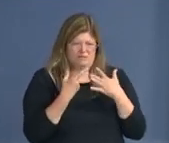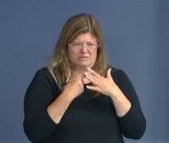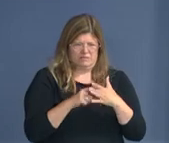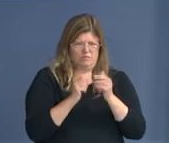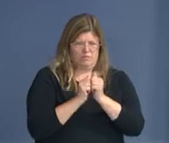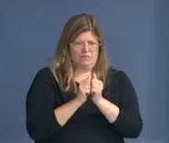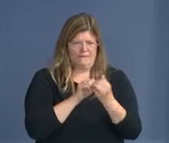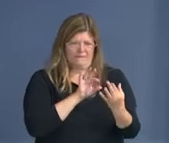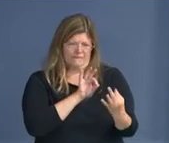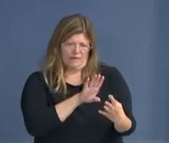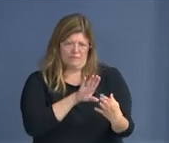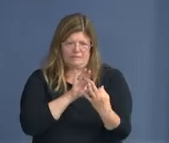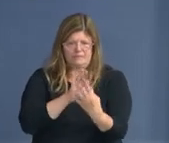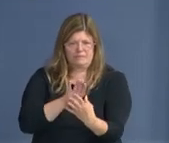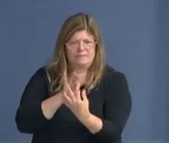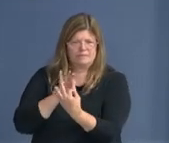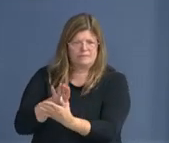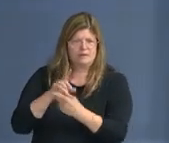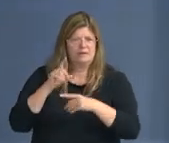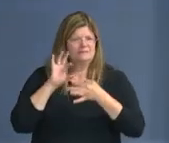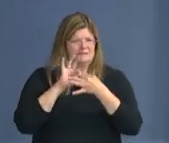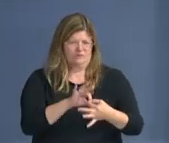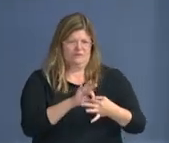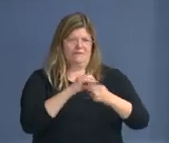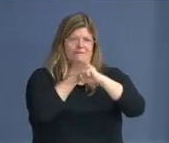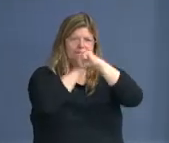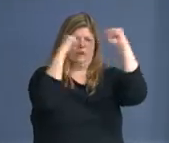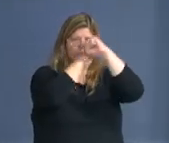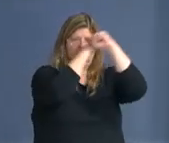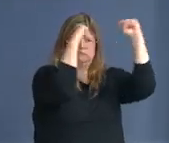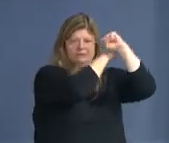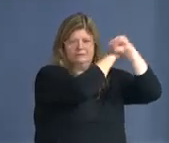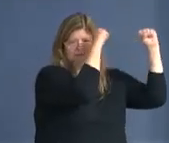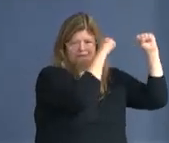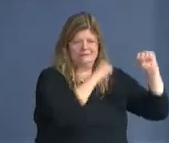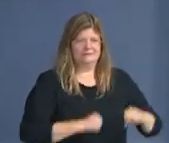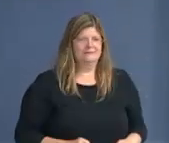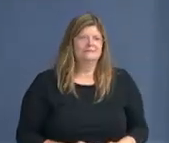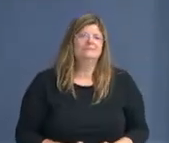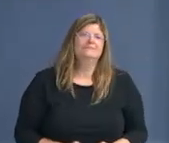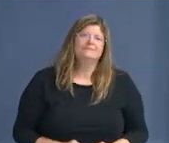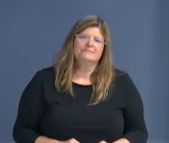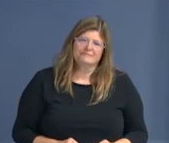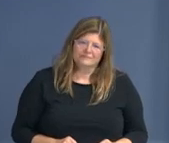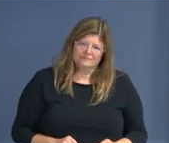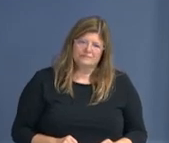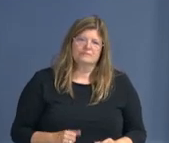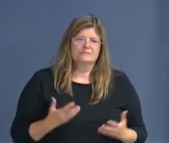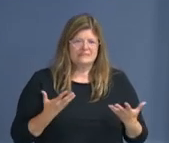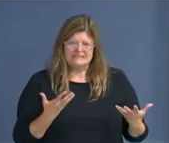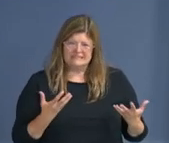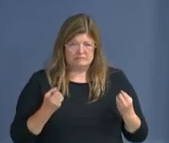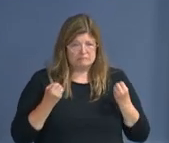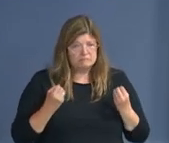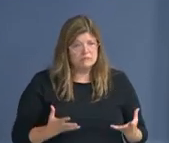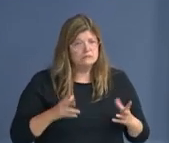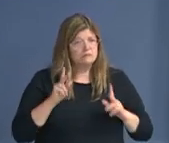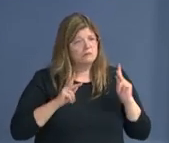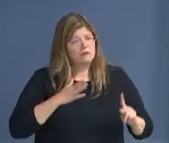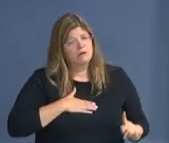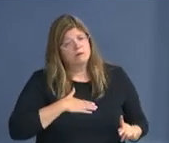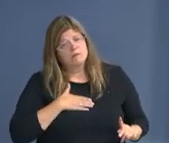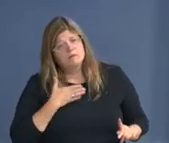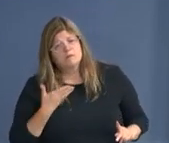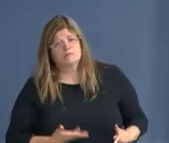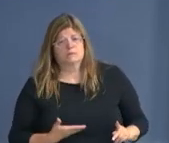We did a story yesterday on firework vendors who basically were upset because the city allowed Costco to